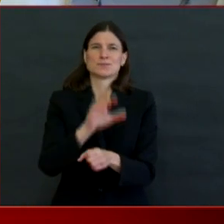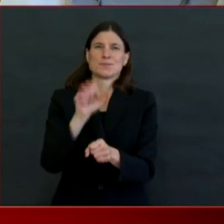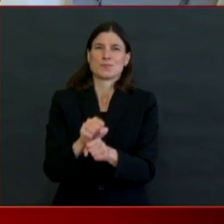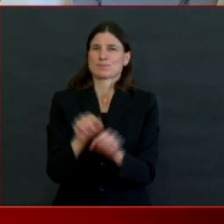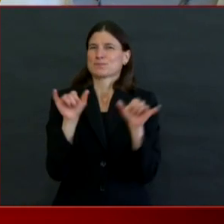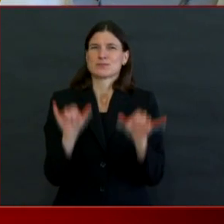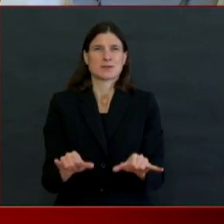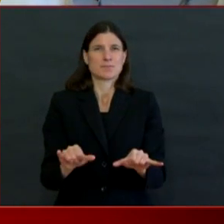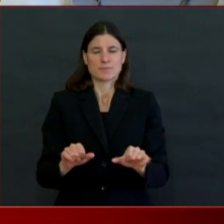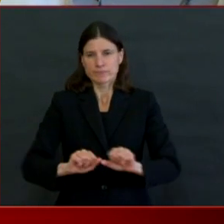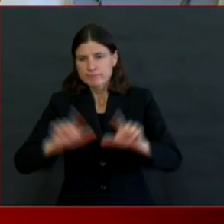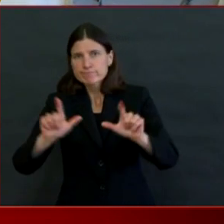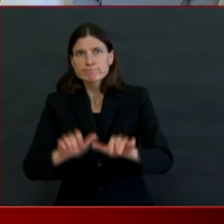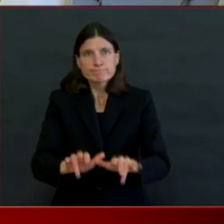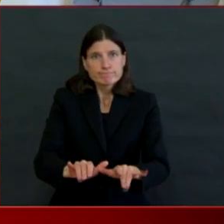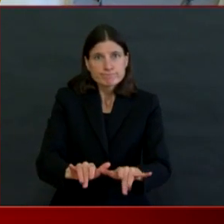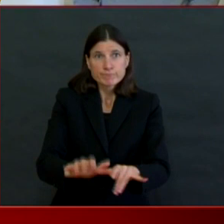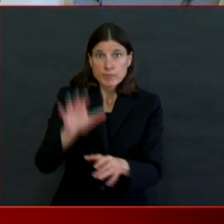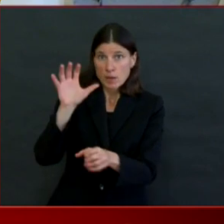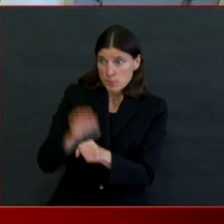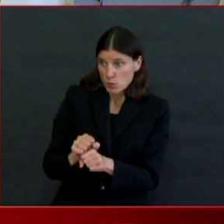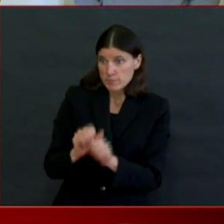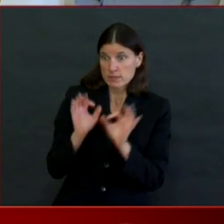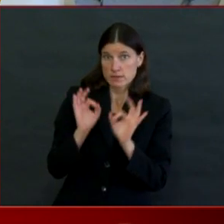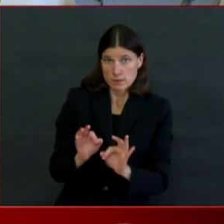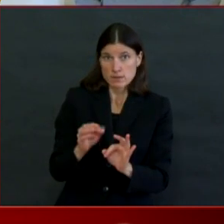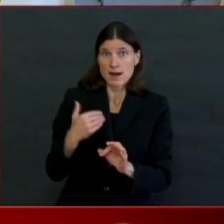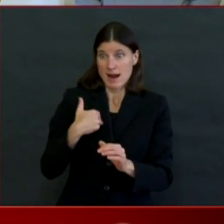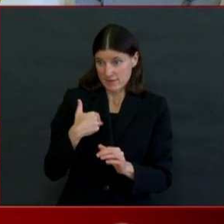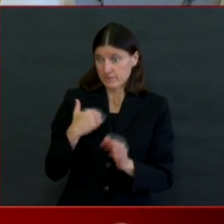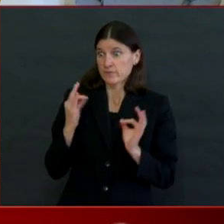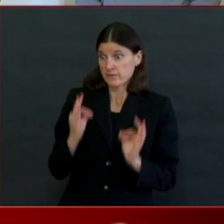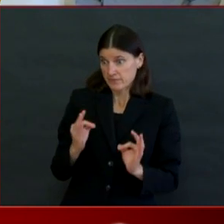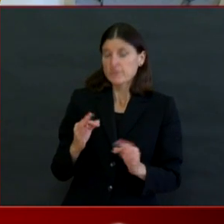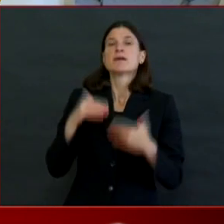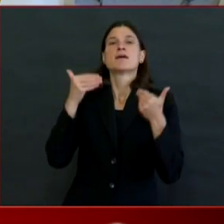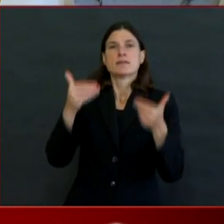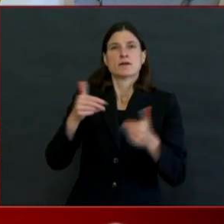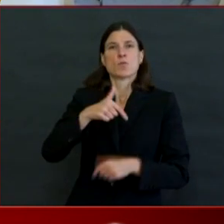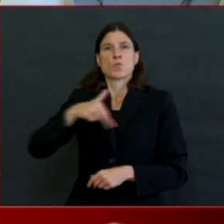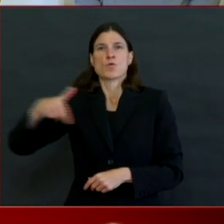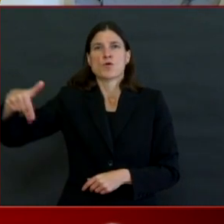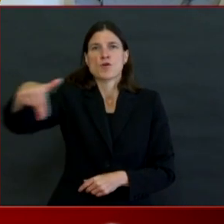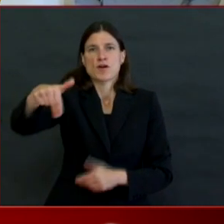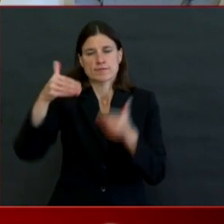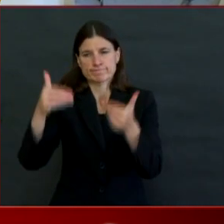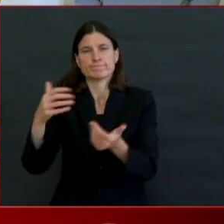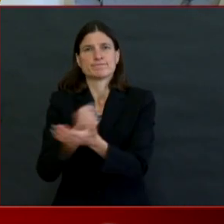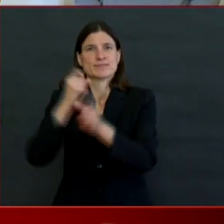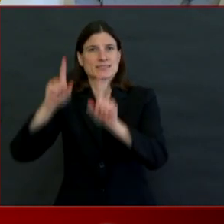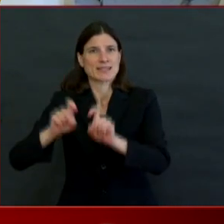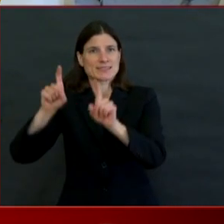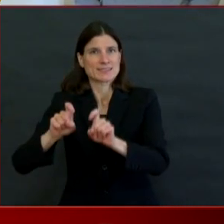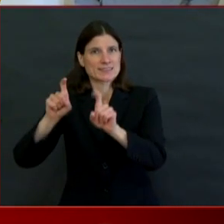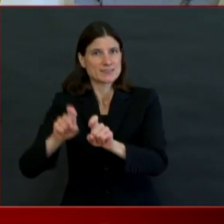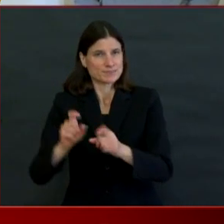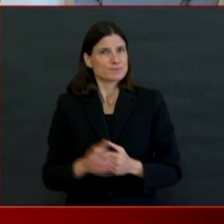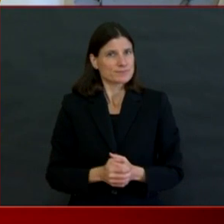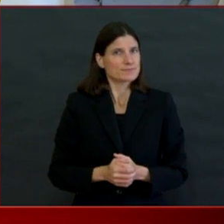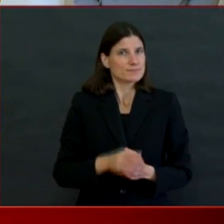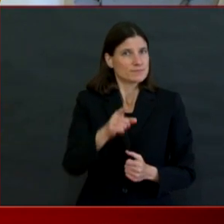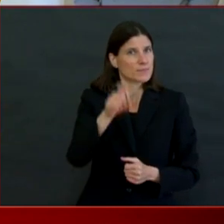feel like you need to be tested or if you feel sick, you can't just walk over to the Bailey Elementary School. You have to call your doctor